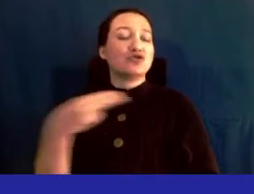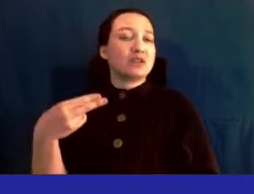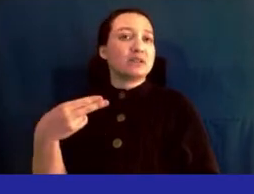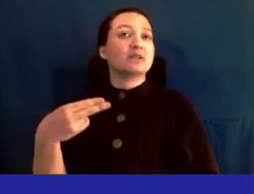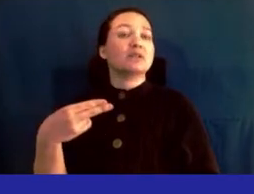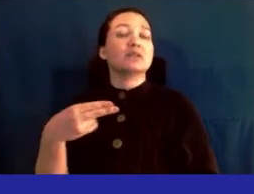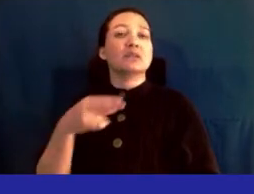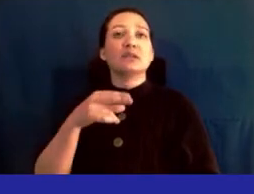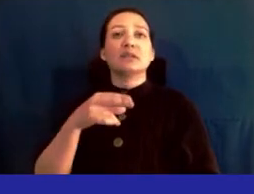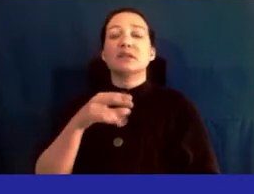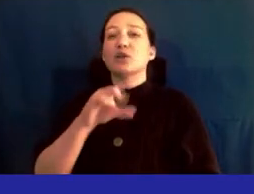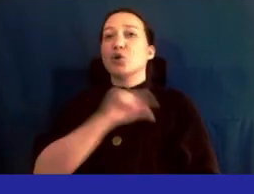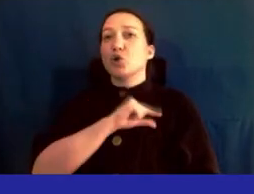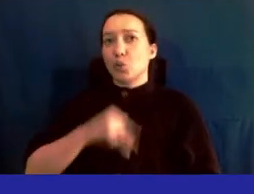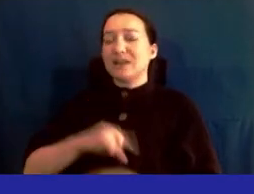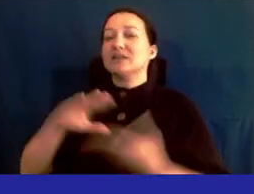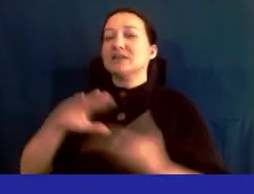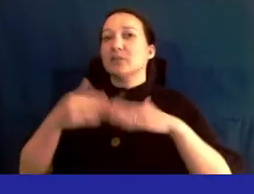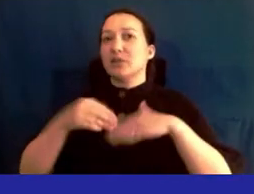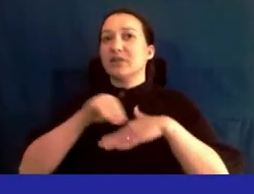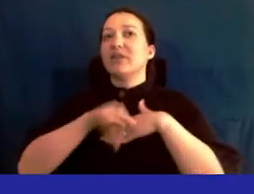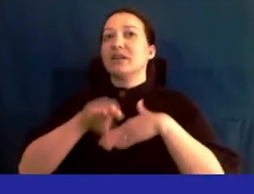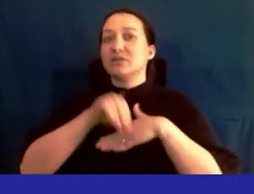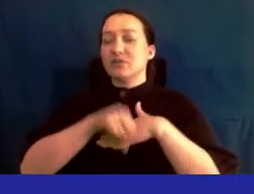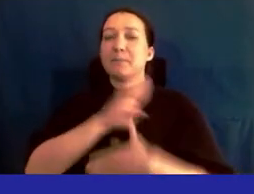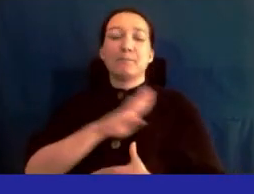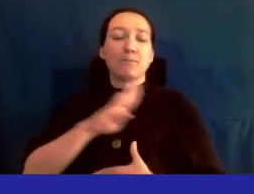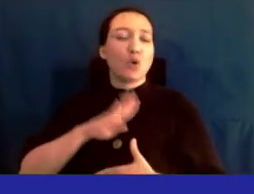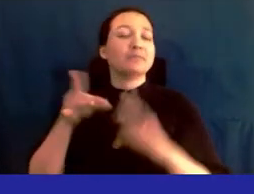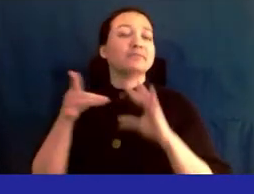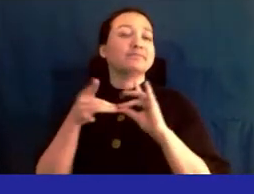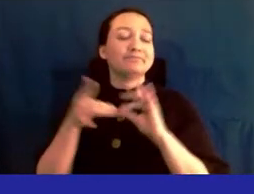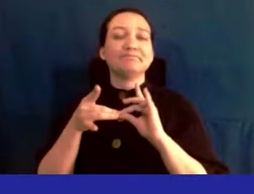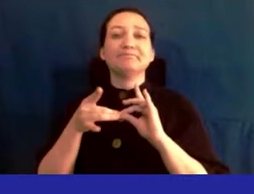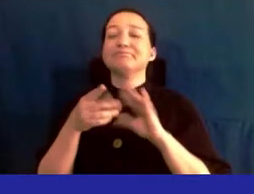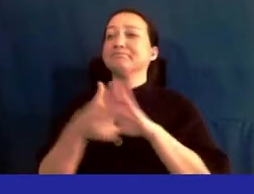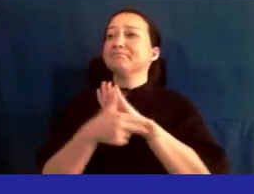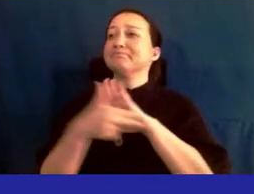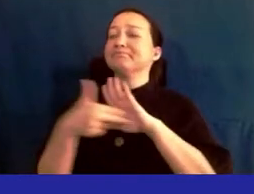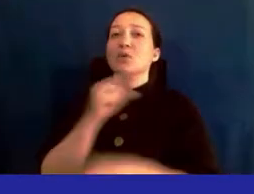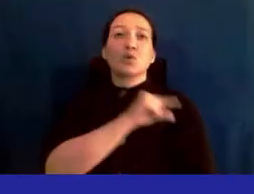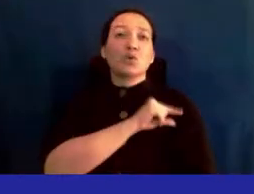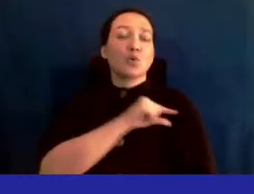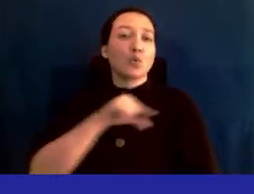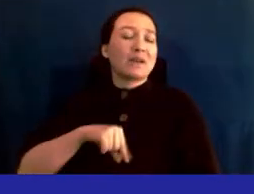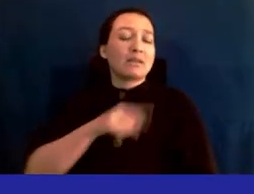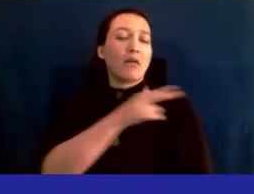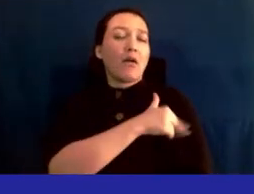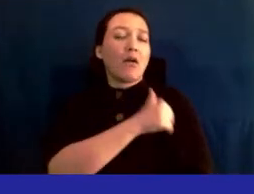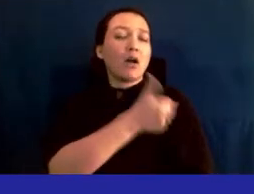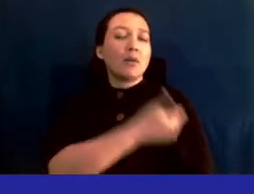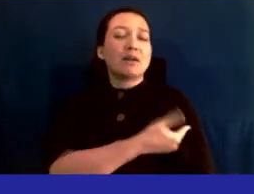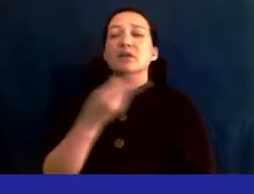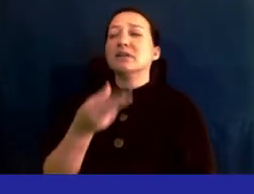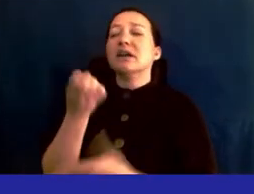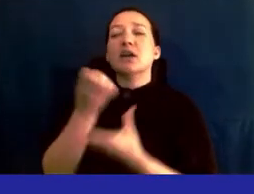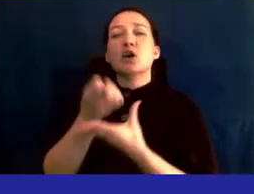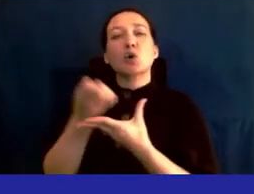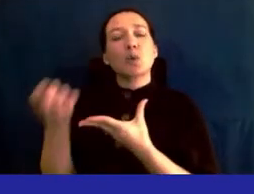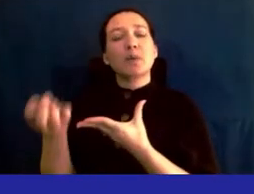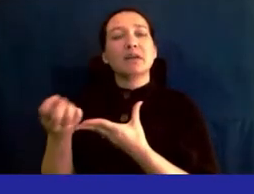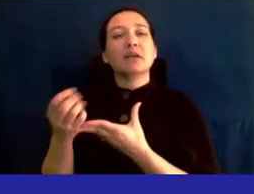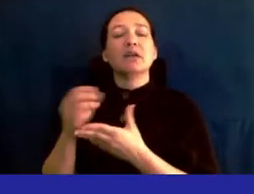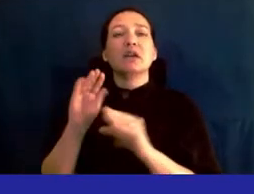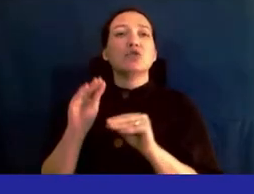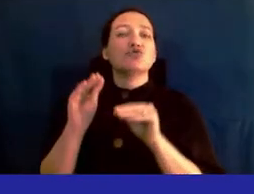queen's community advisory board i'm here to tell you about the status of queen's hospitals equipment and infrastructure projects